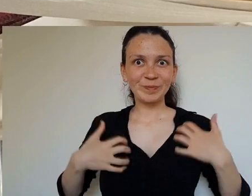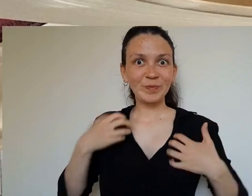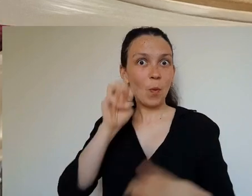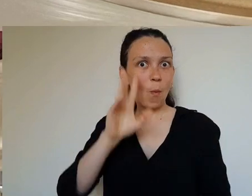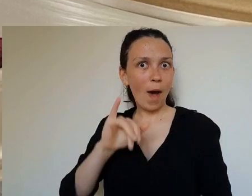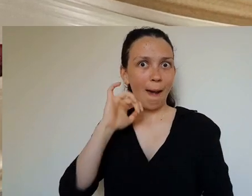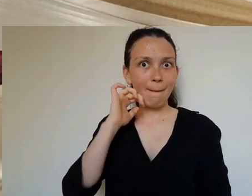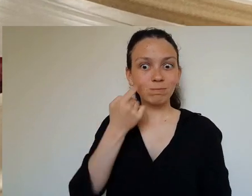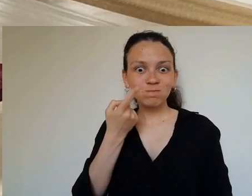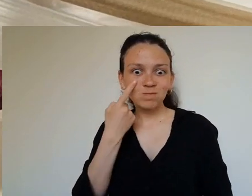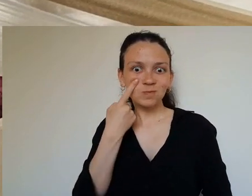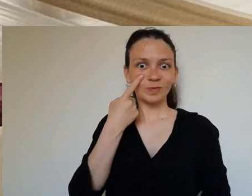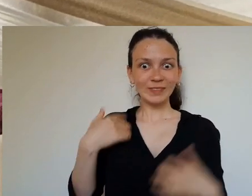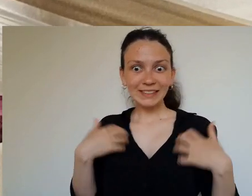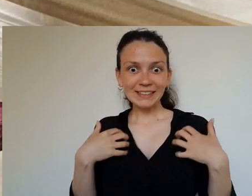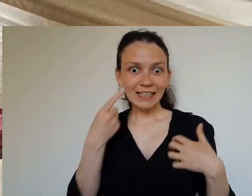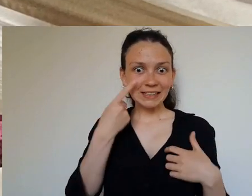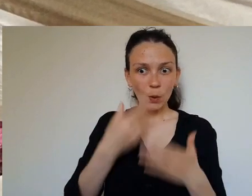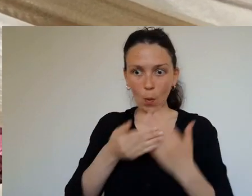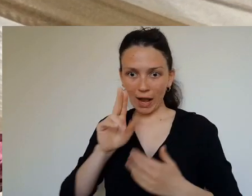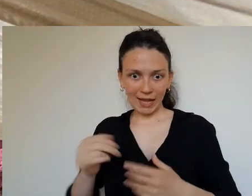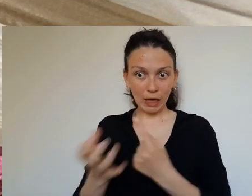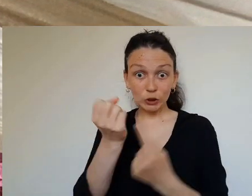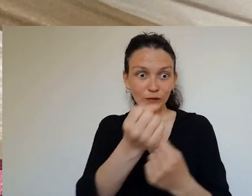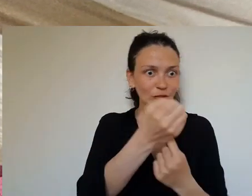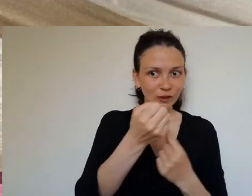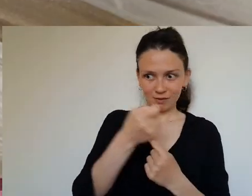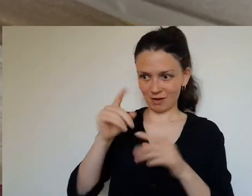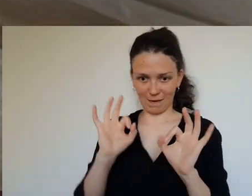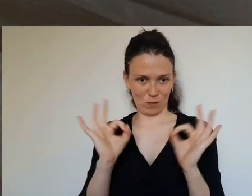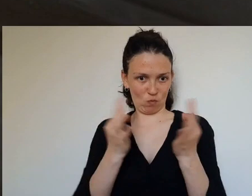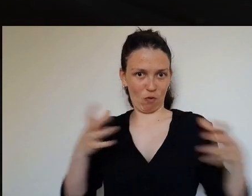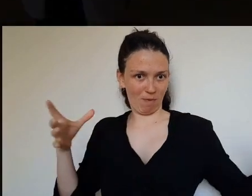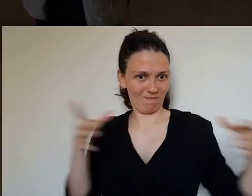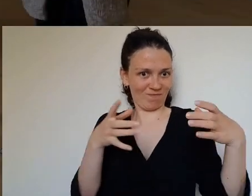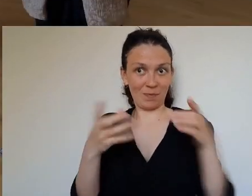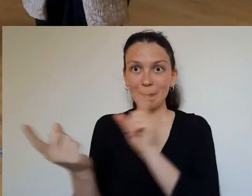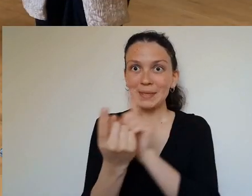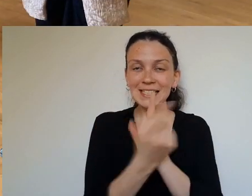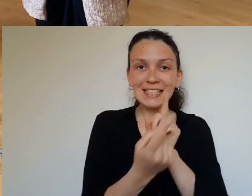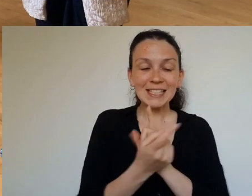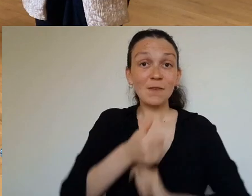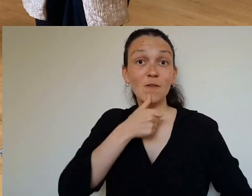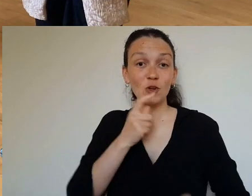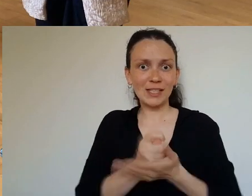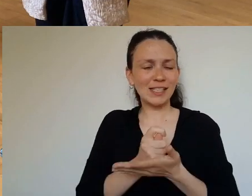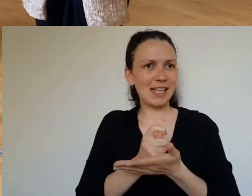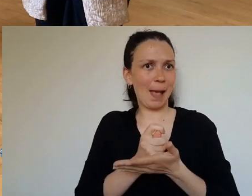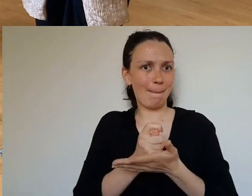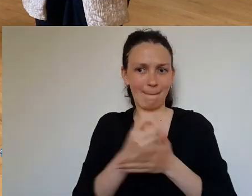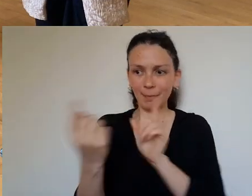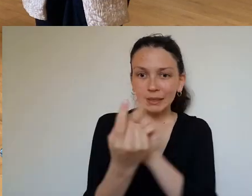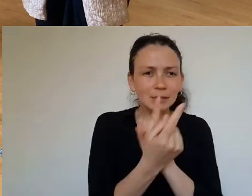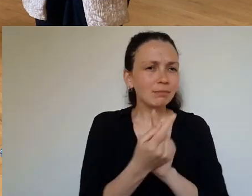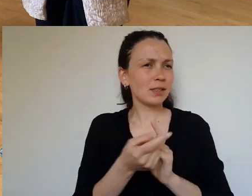that is by contrast boldly and beautifully lit with the many colours of possibility and as we meet one another we are reminded that we speak both